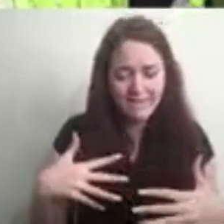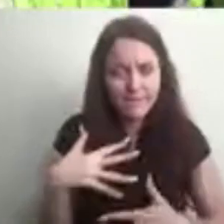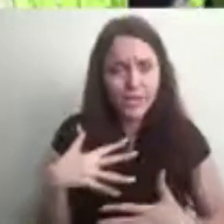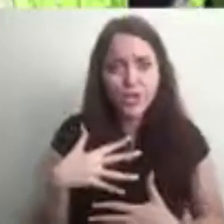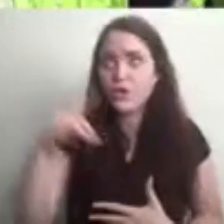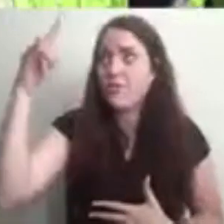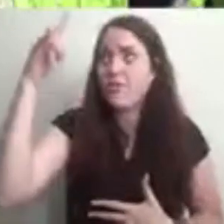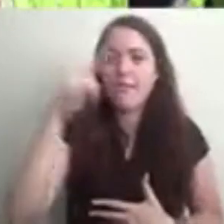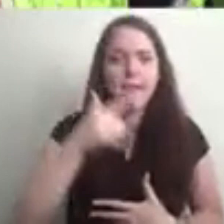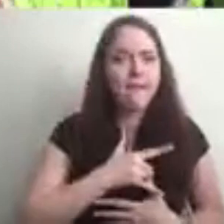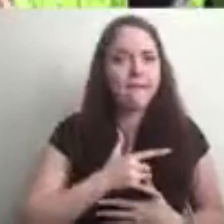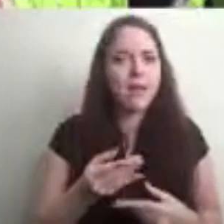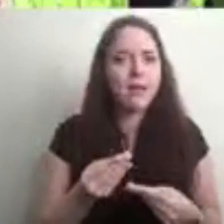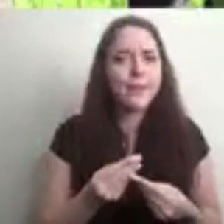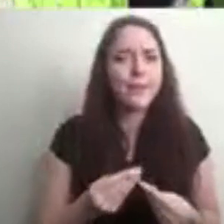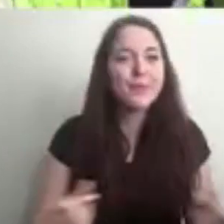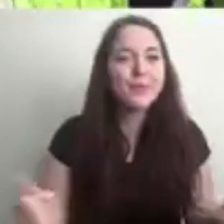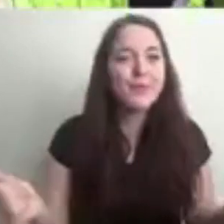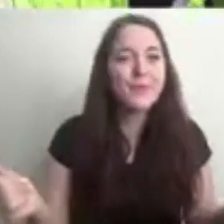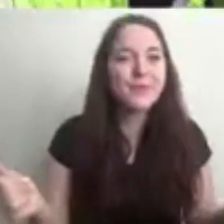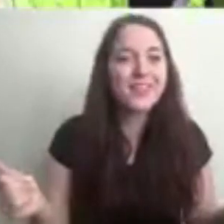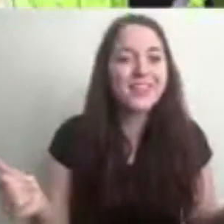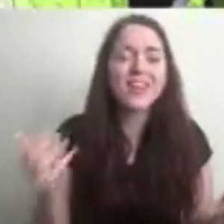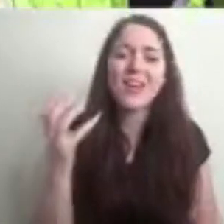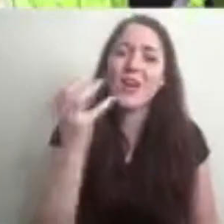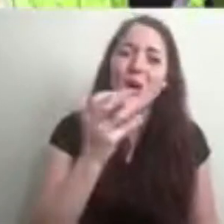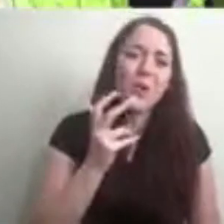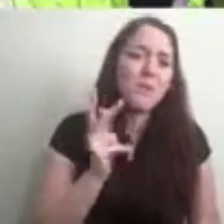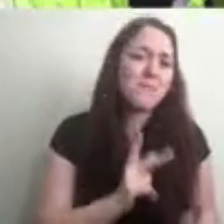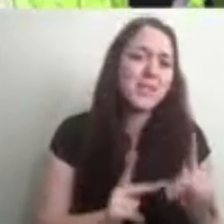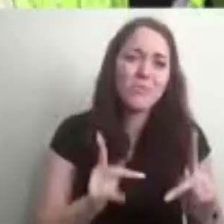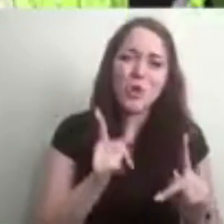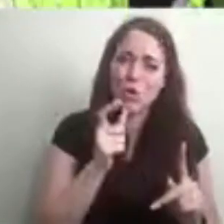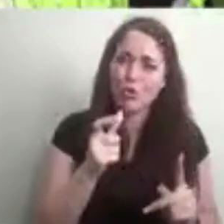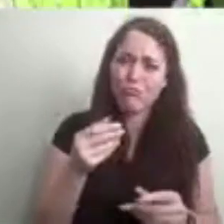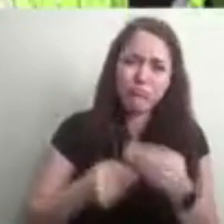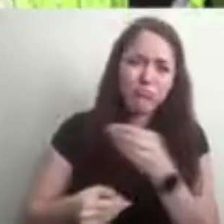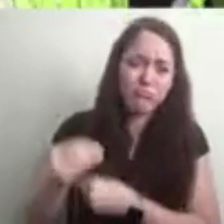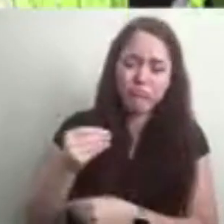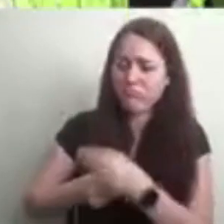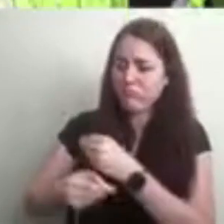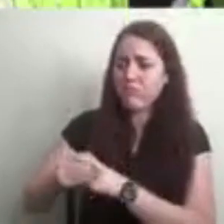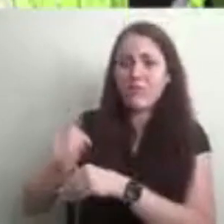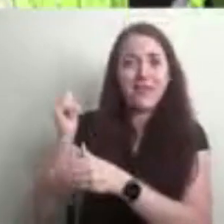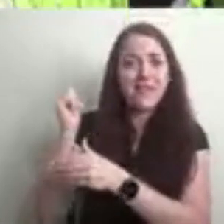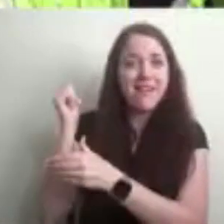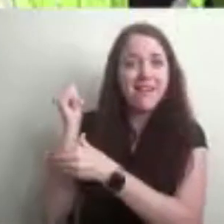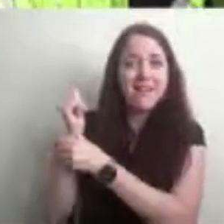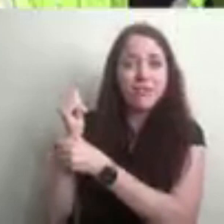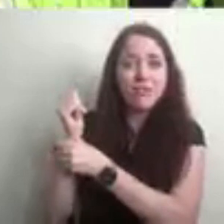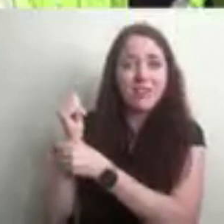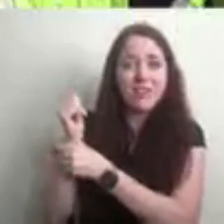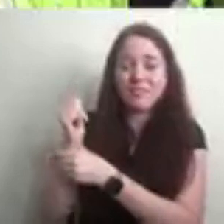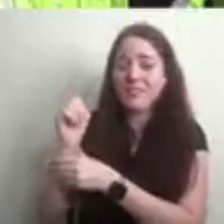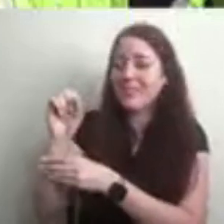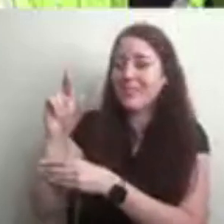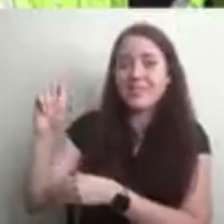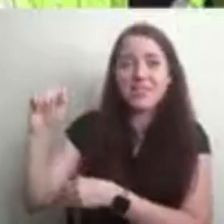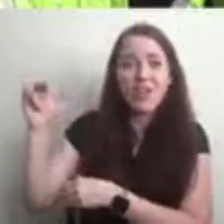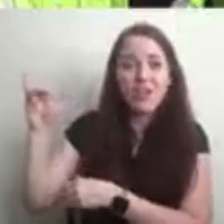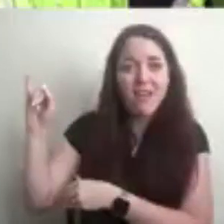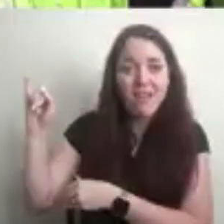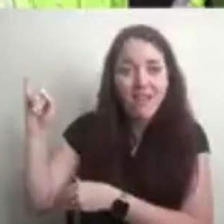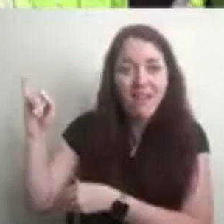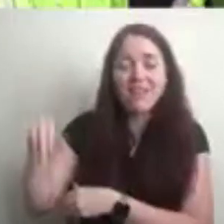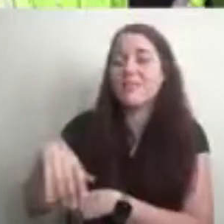Oh, people of Sarah, Abraham, Leah, Rachel, and Jacob, Beloveds of the